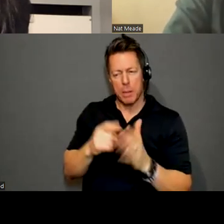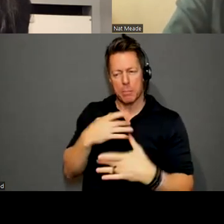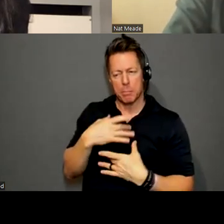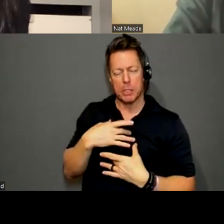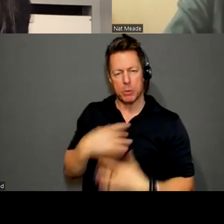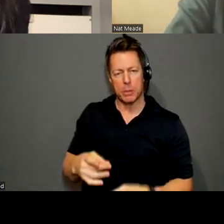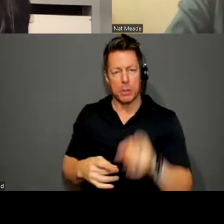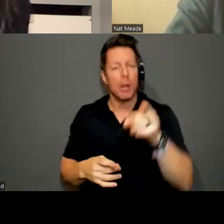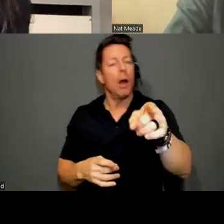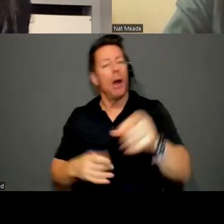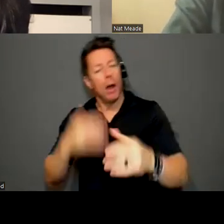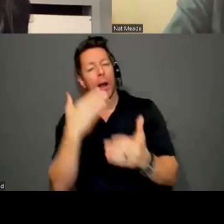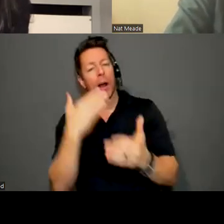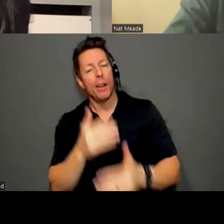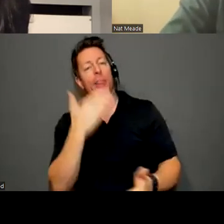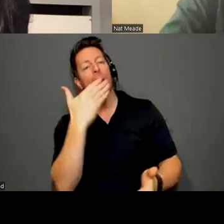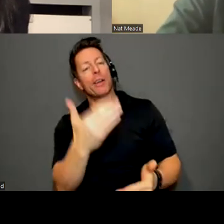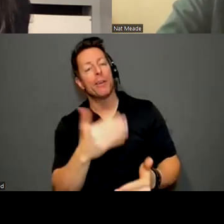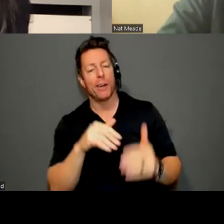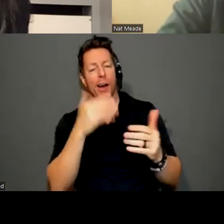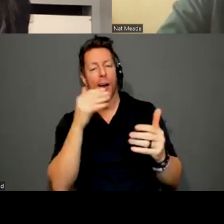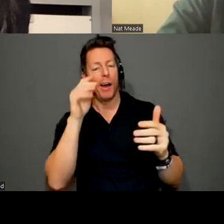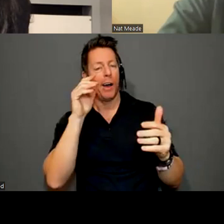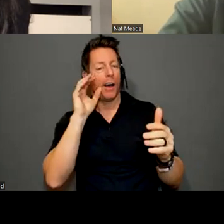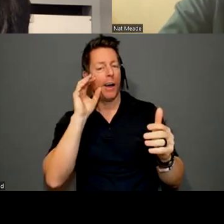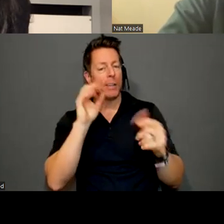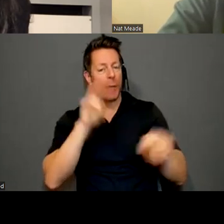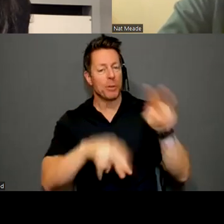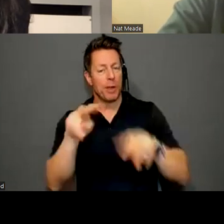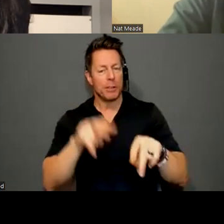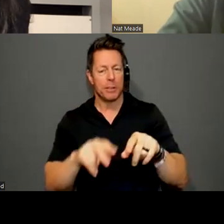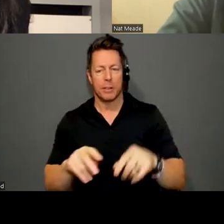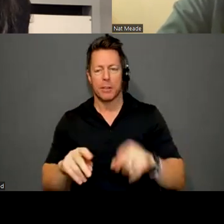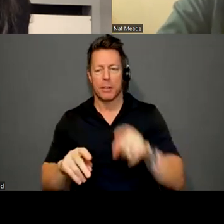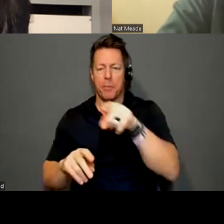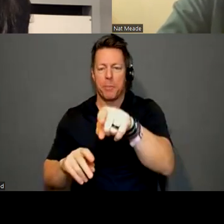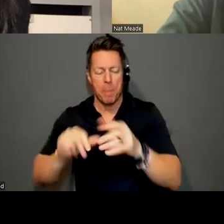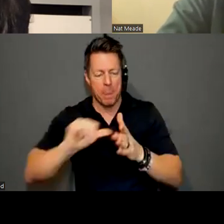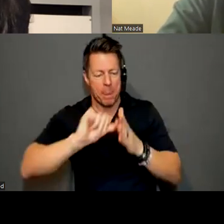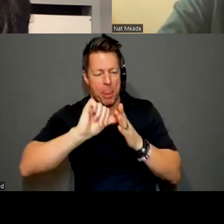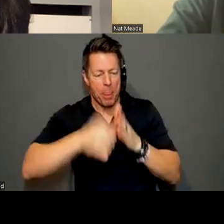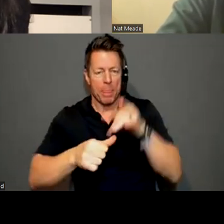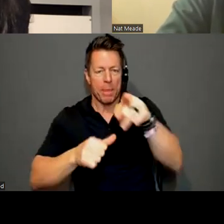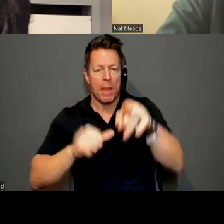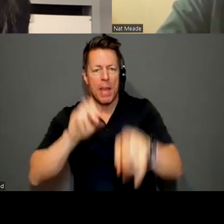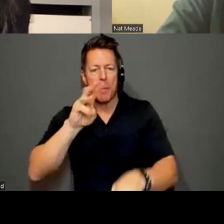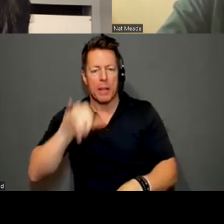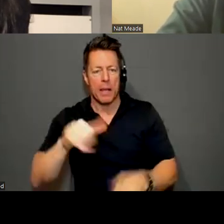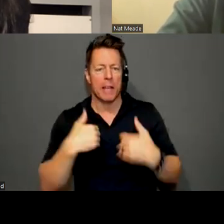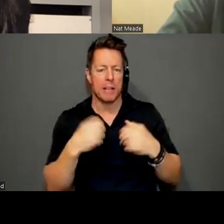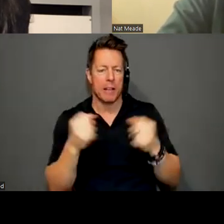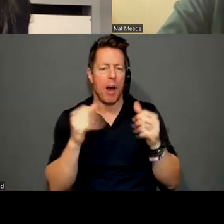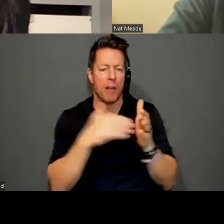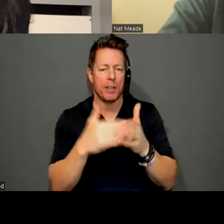very good observations. I just want to point out that Emily makes objects that have often a lot of rounded edges.